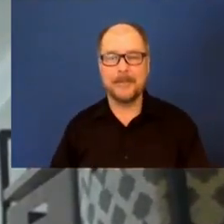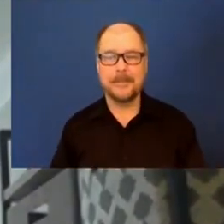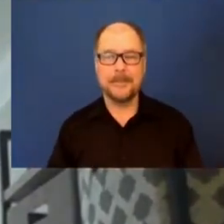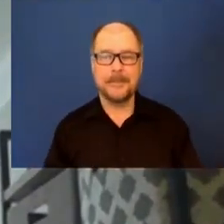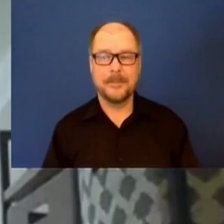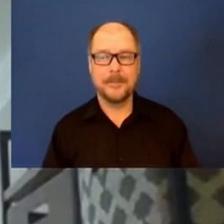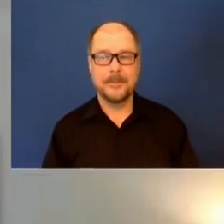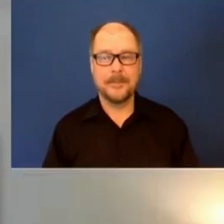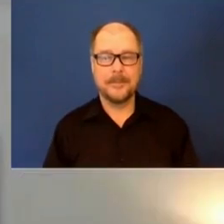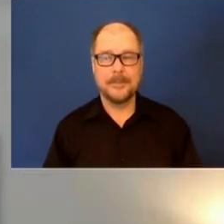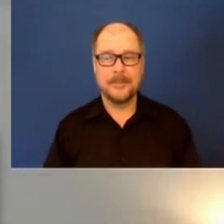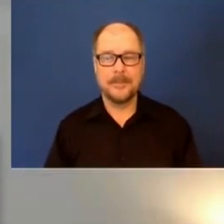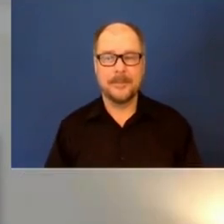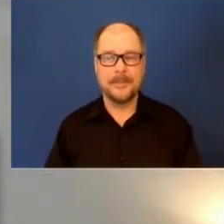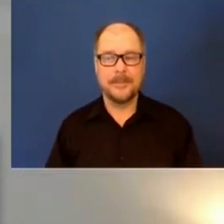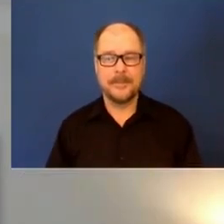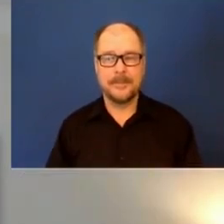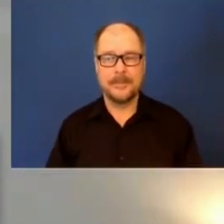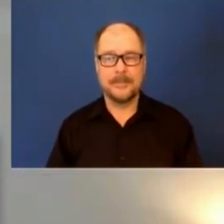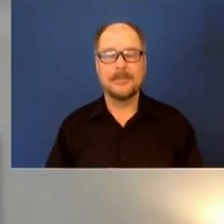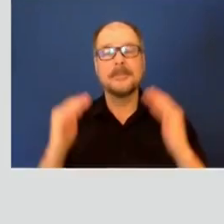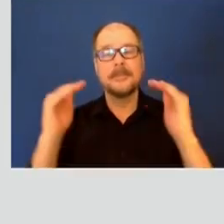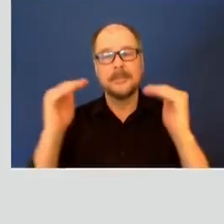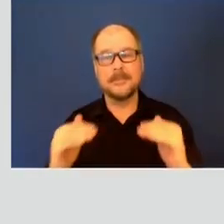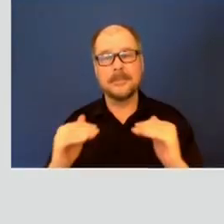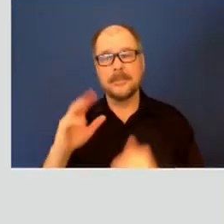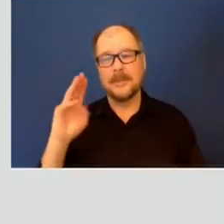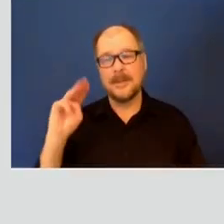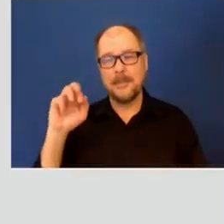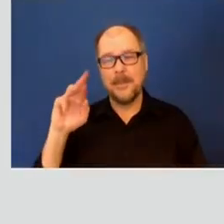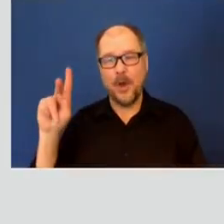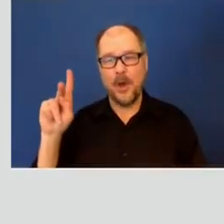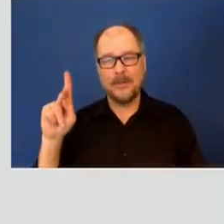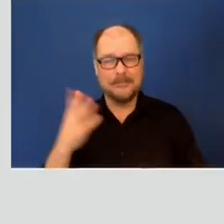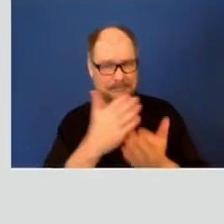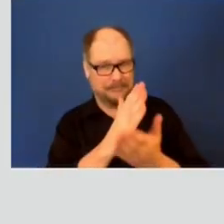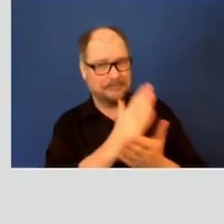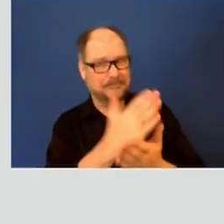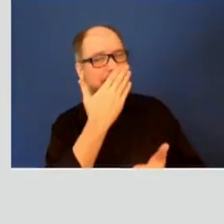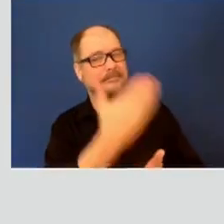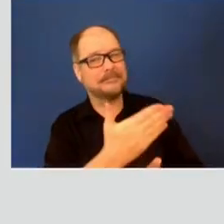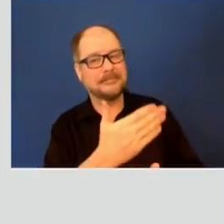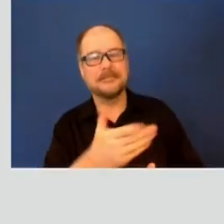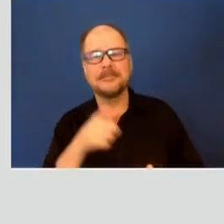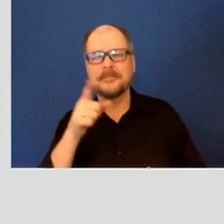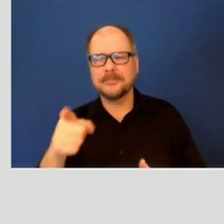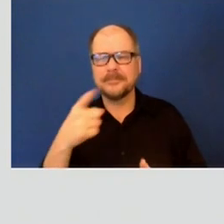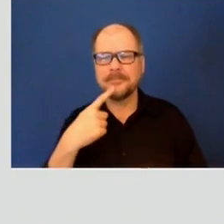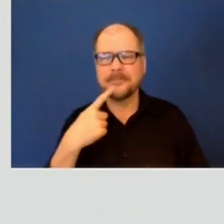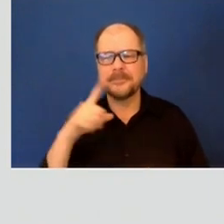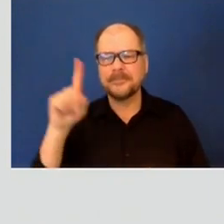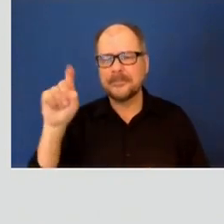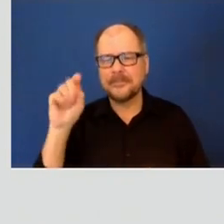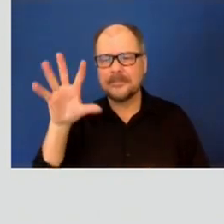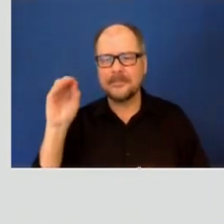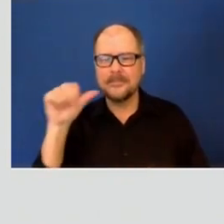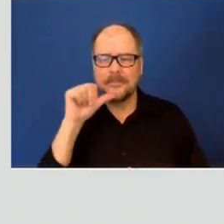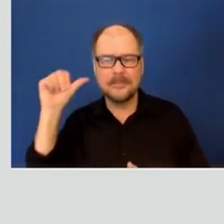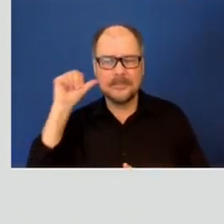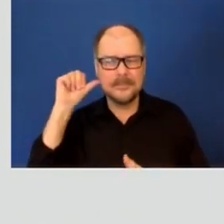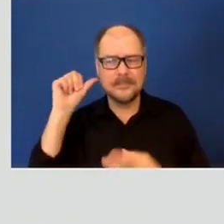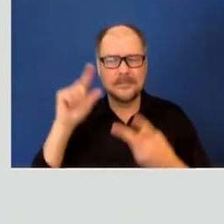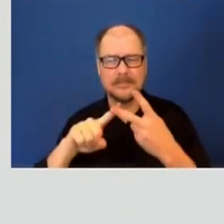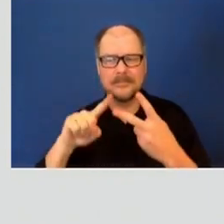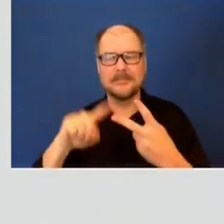Mark? Okay. I'm sorry. Yes, your number is 150 yesterday and